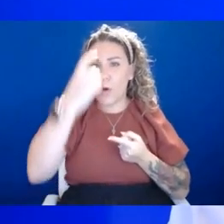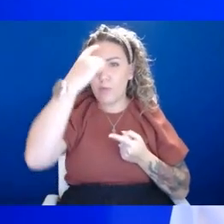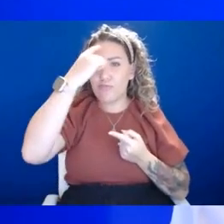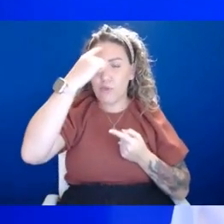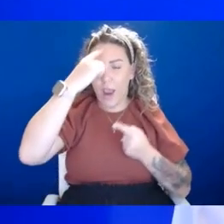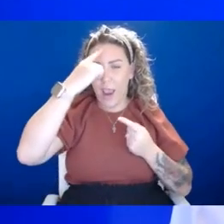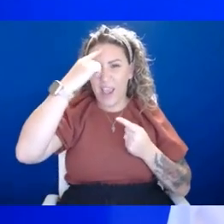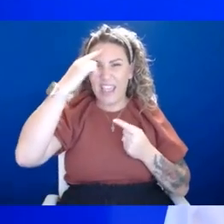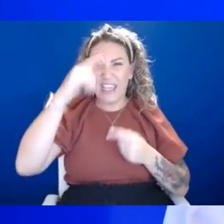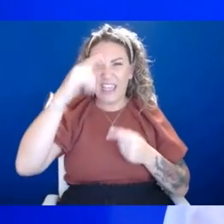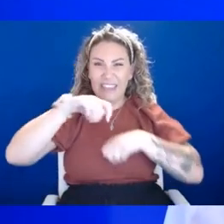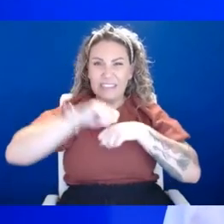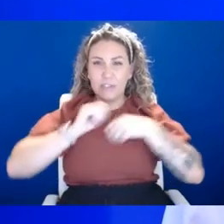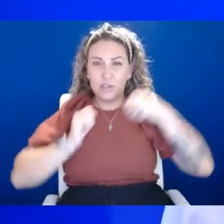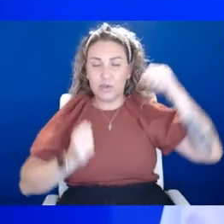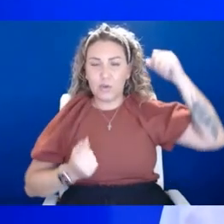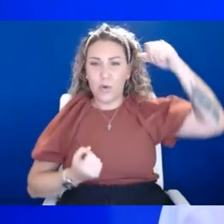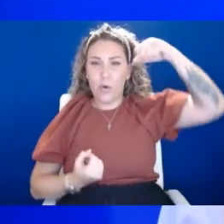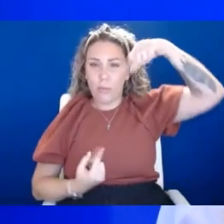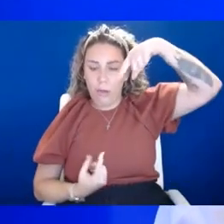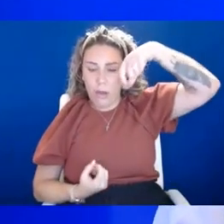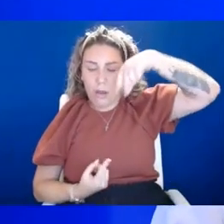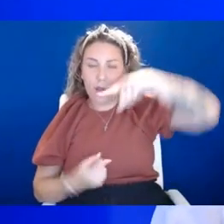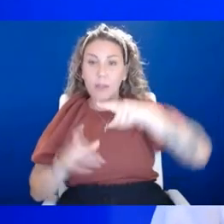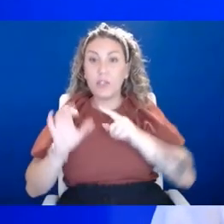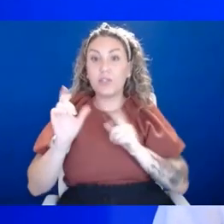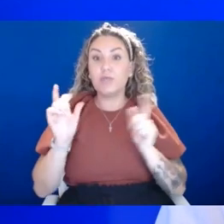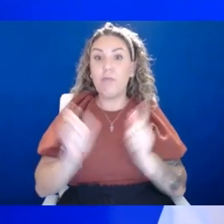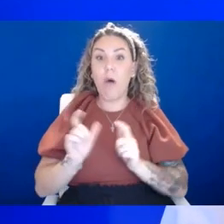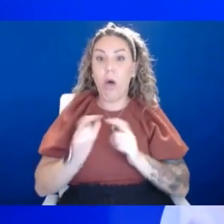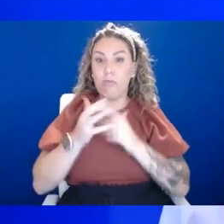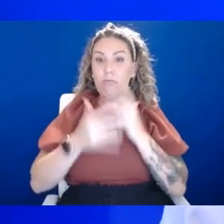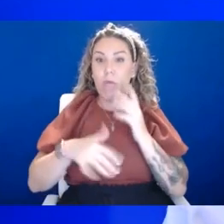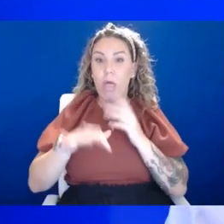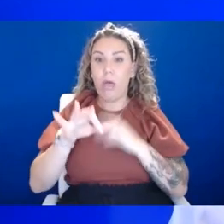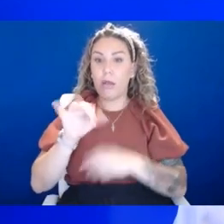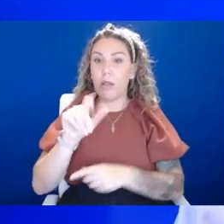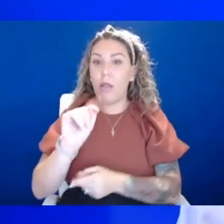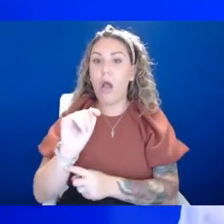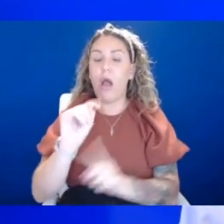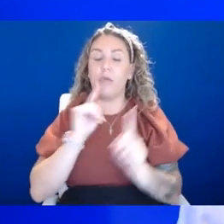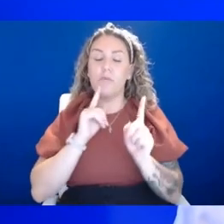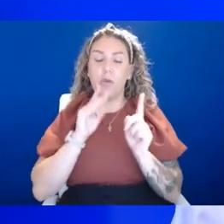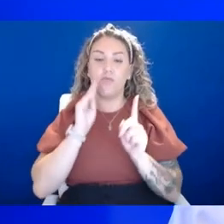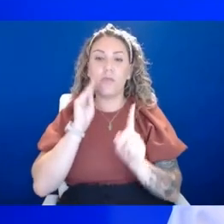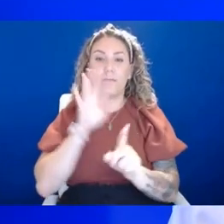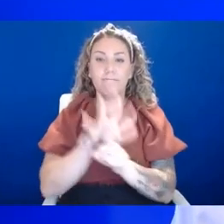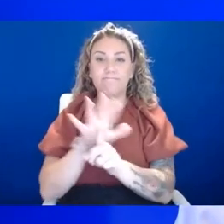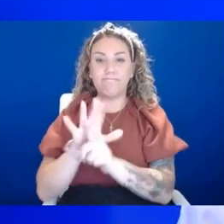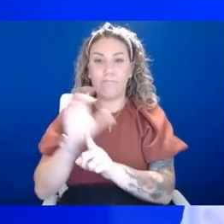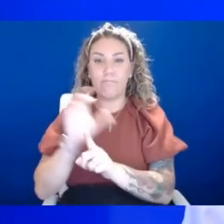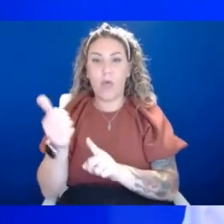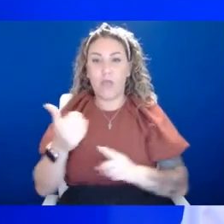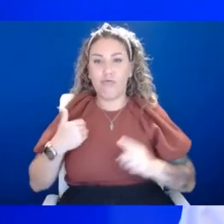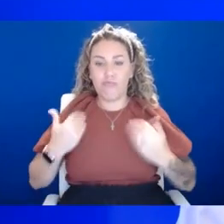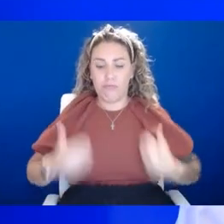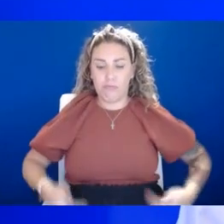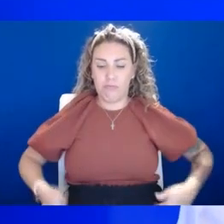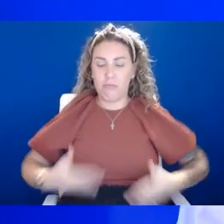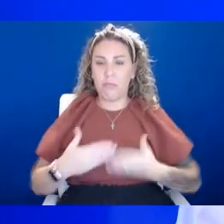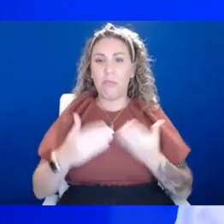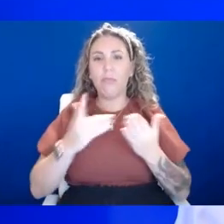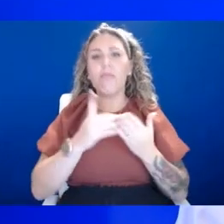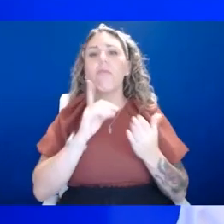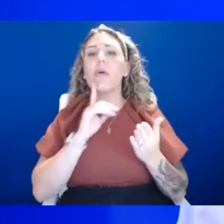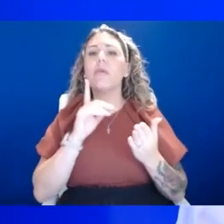Um, those very, very small blood clots. We know that does affect other organs as well. And we are really looking at the reasons for